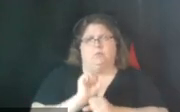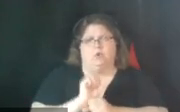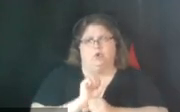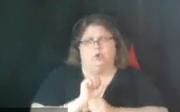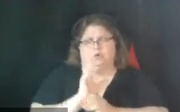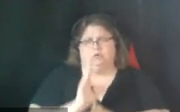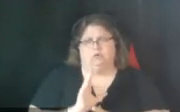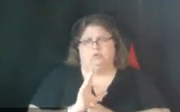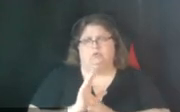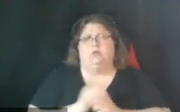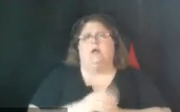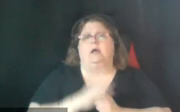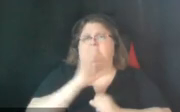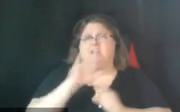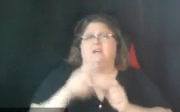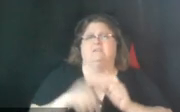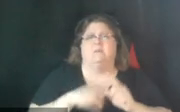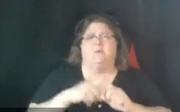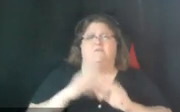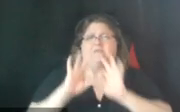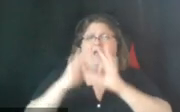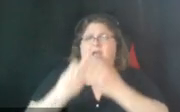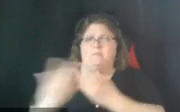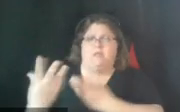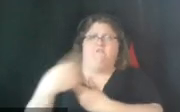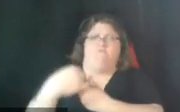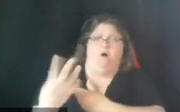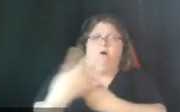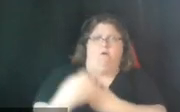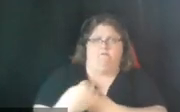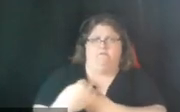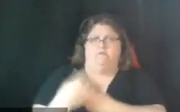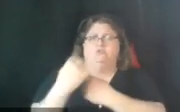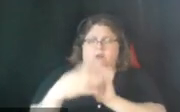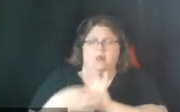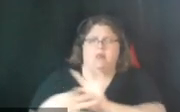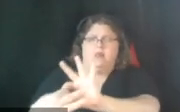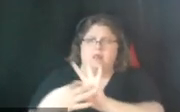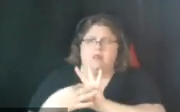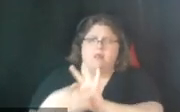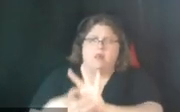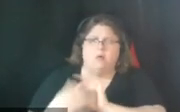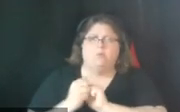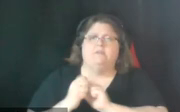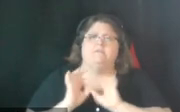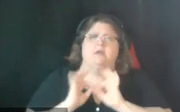about um family engagement development as a as a key concept um